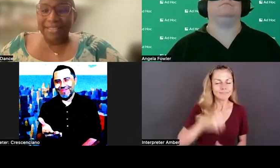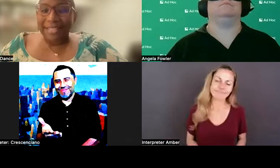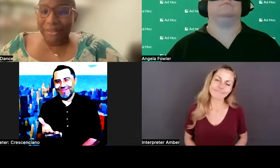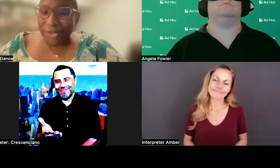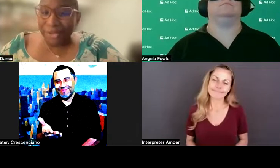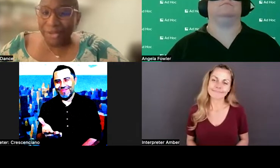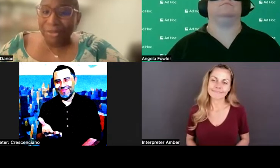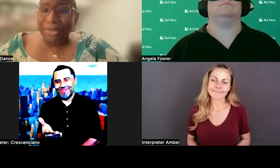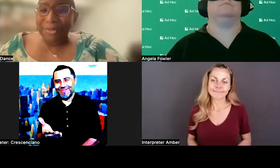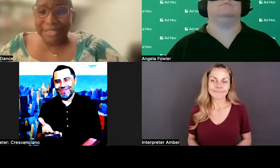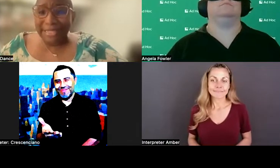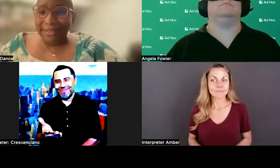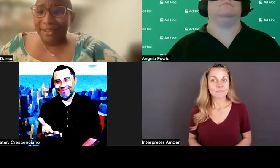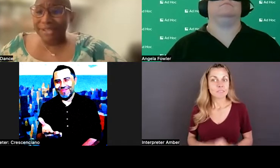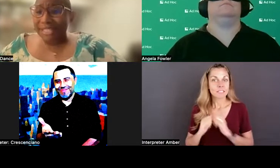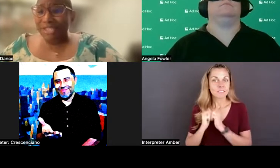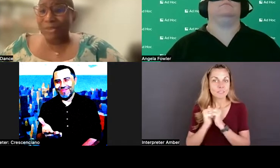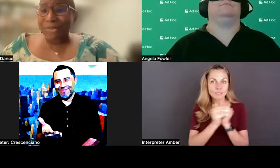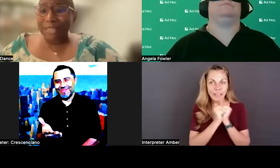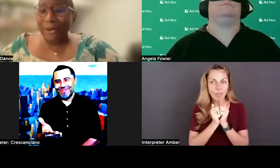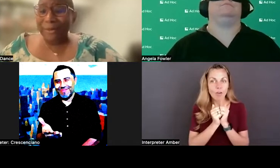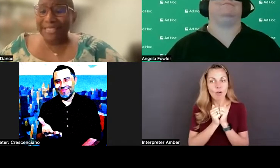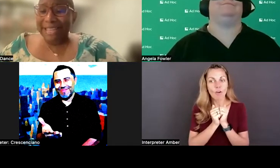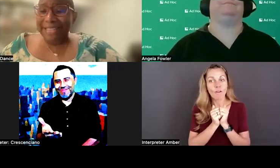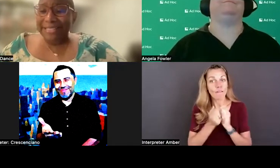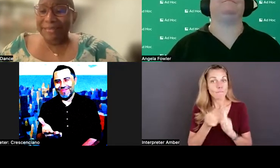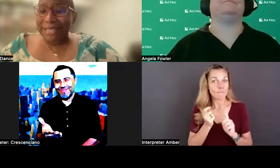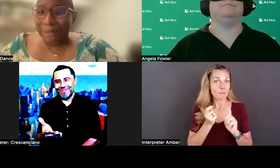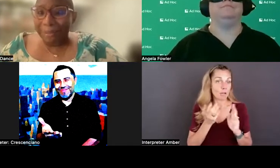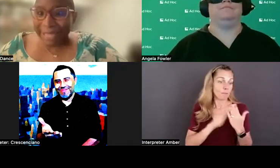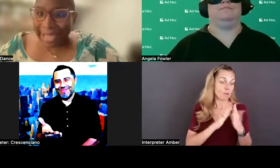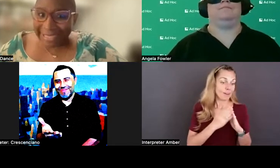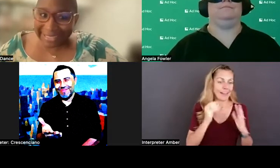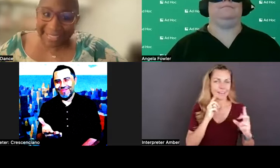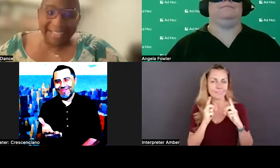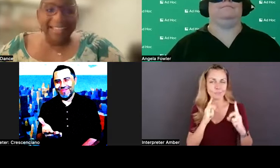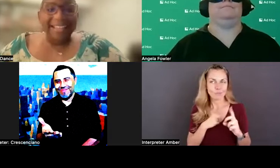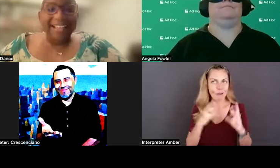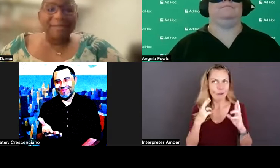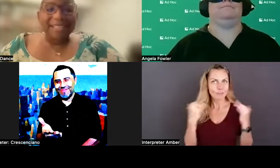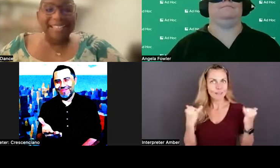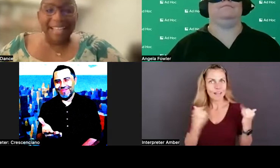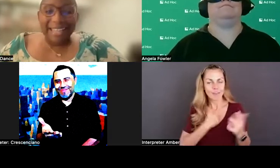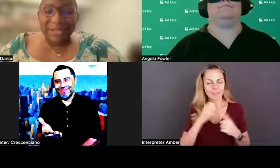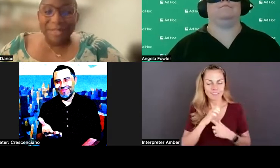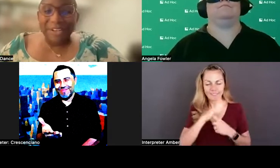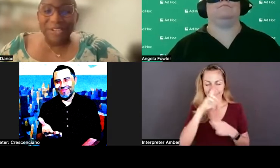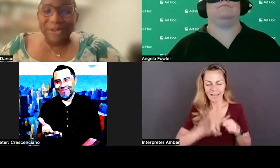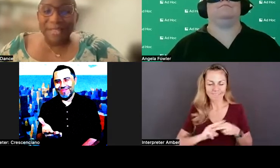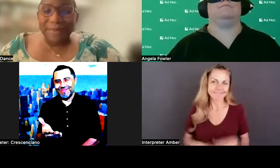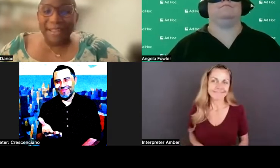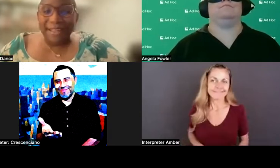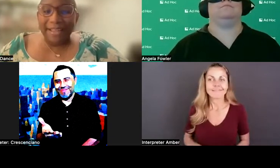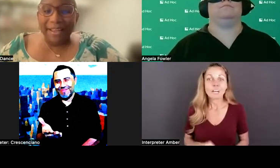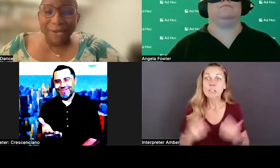together, through community and conversation, we're really hoping today it's going to be a blast. Tonight, we are